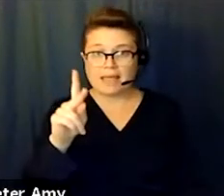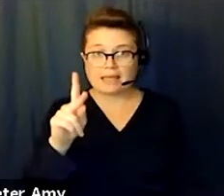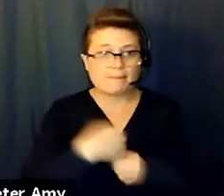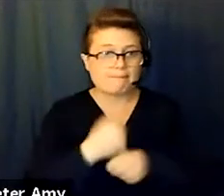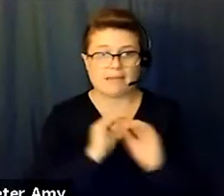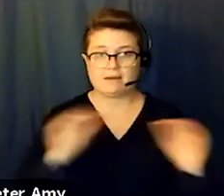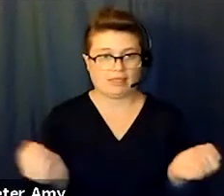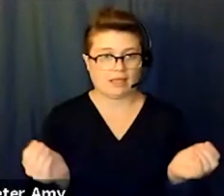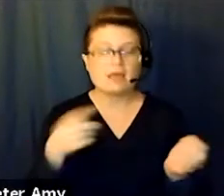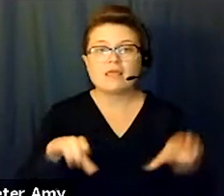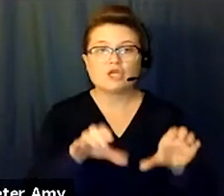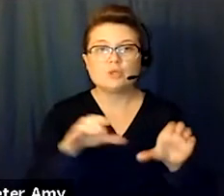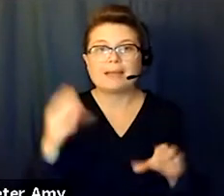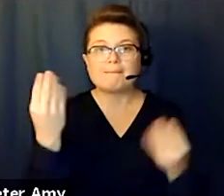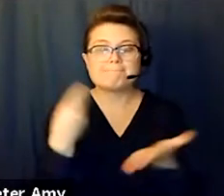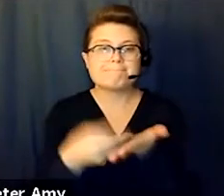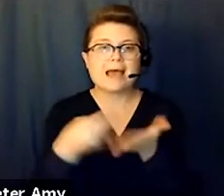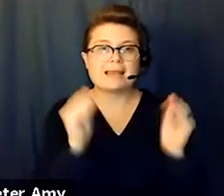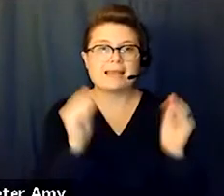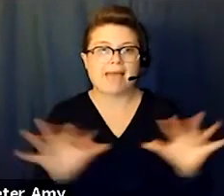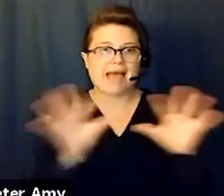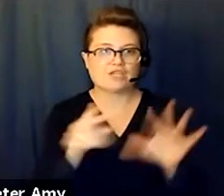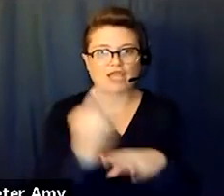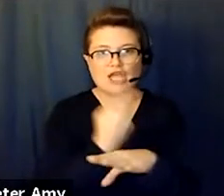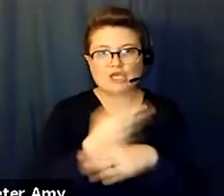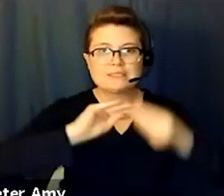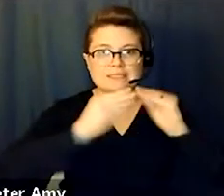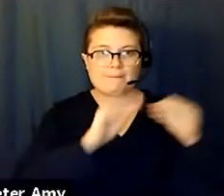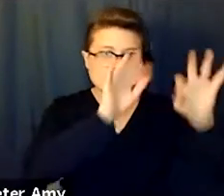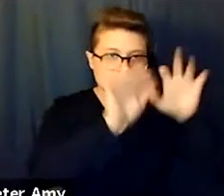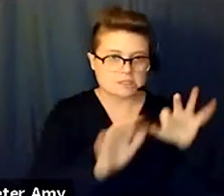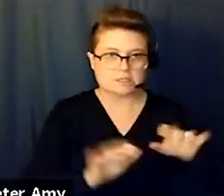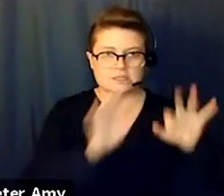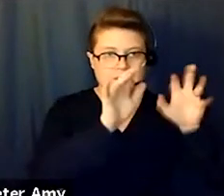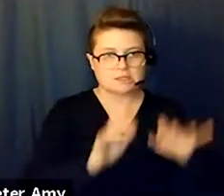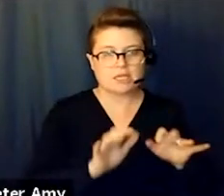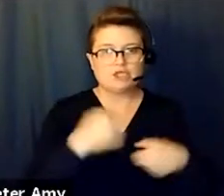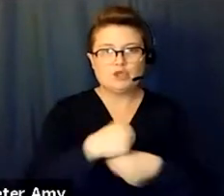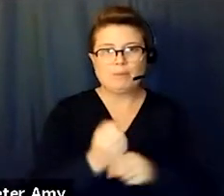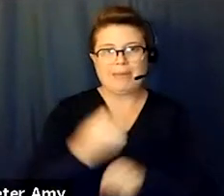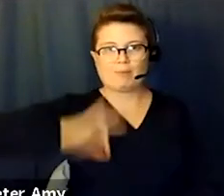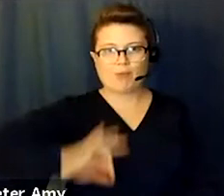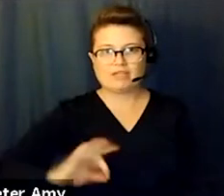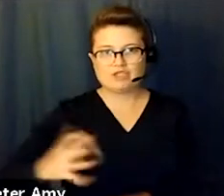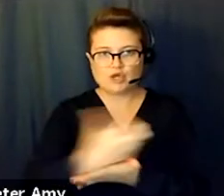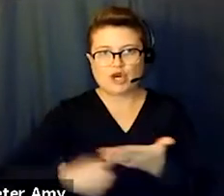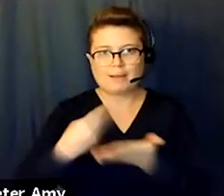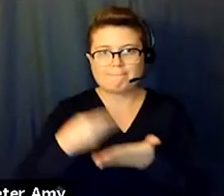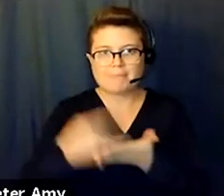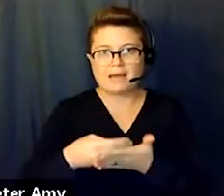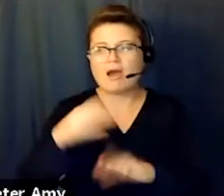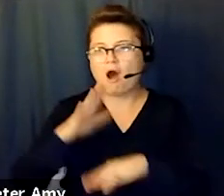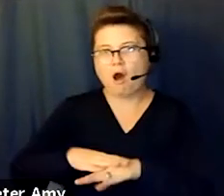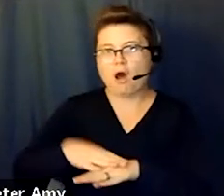what's called money magic. They're using numbers and crunching numbers to make profits around the world on economies in the global south.